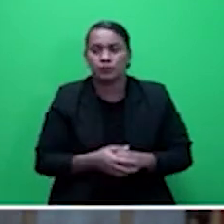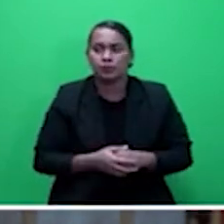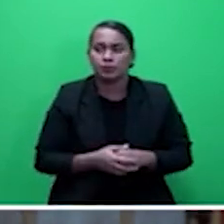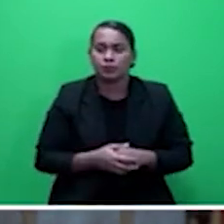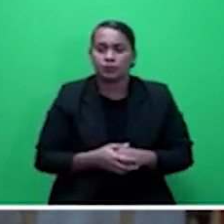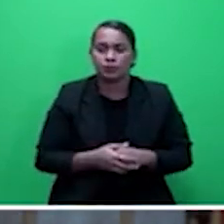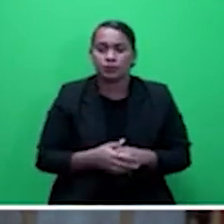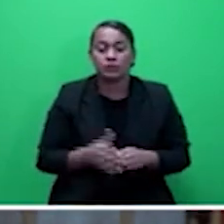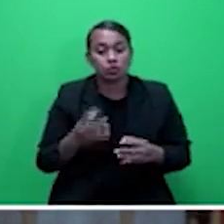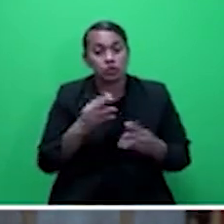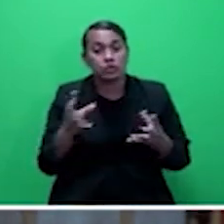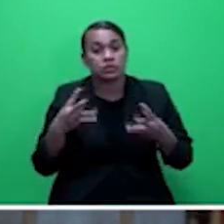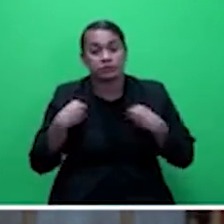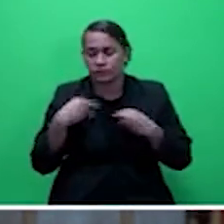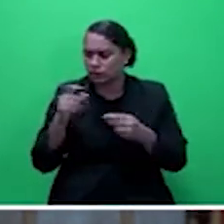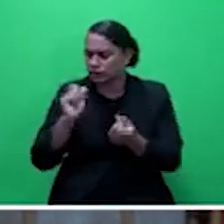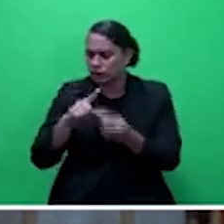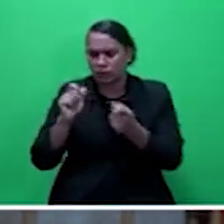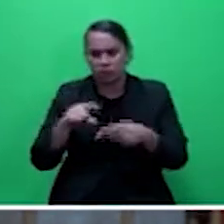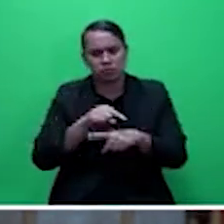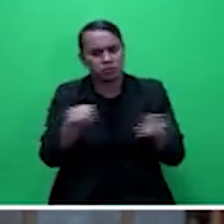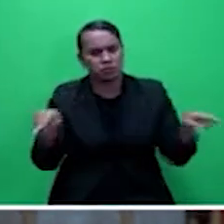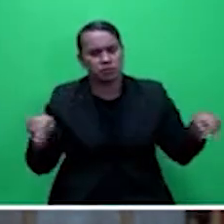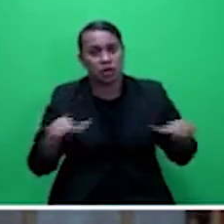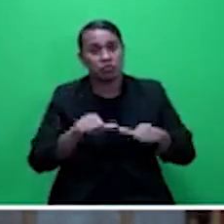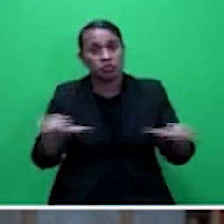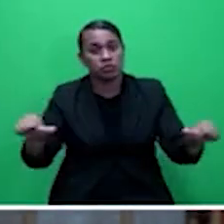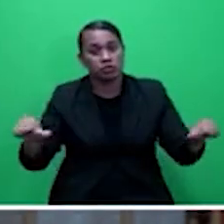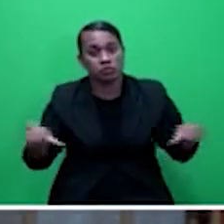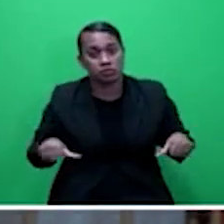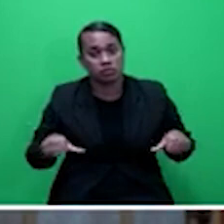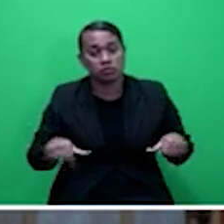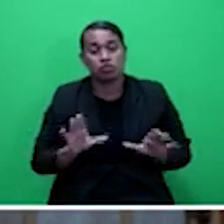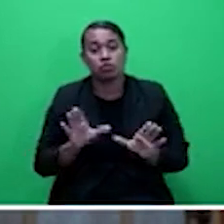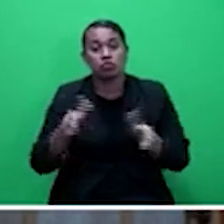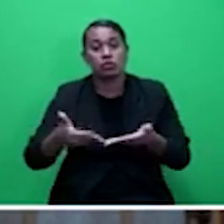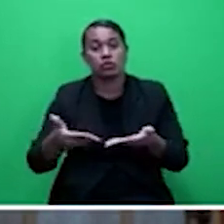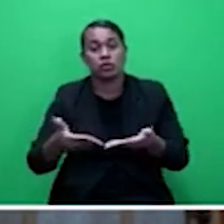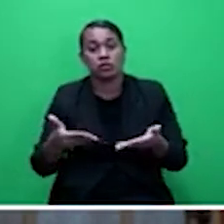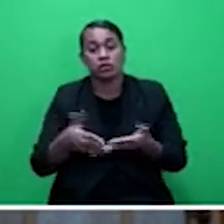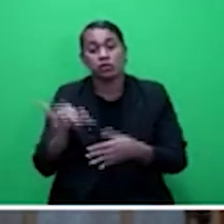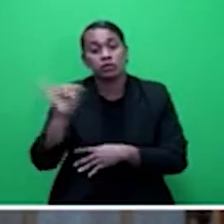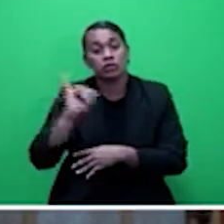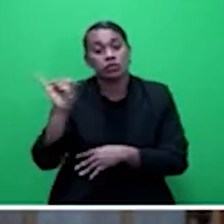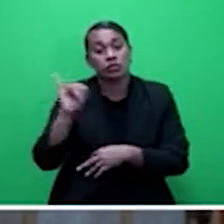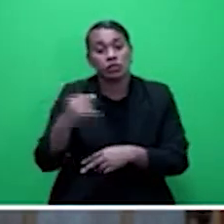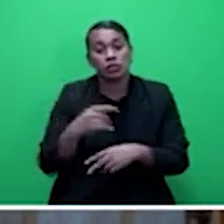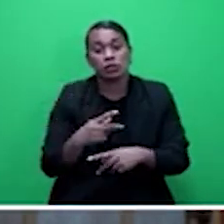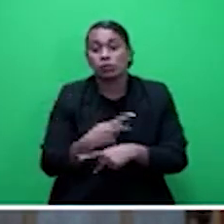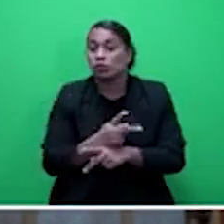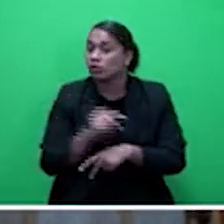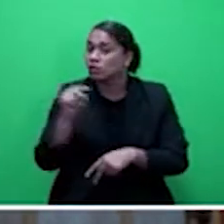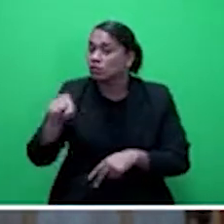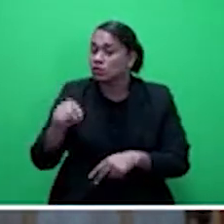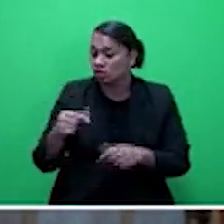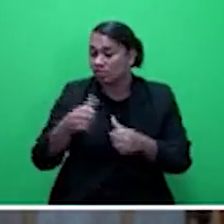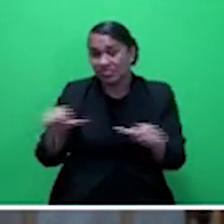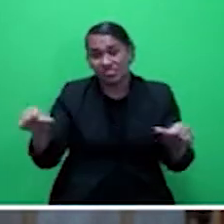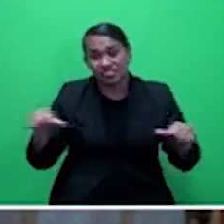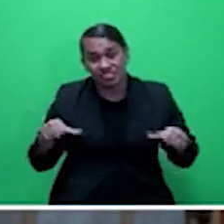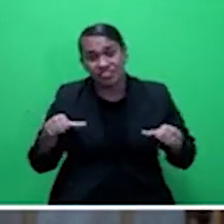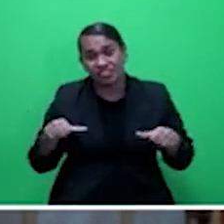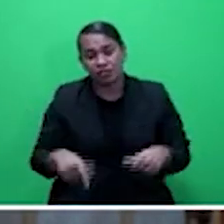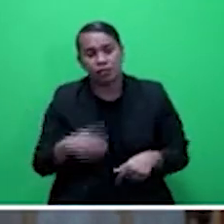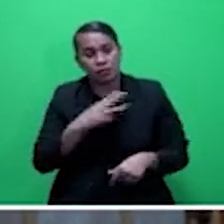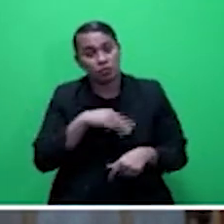on agriculture, introducing insurance products for agriculture as mentioned by the Minister. And we note